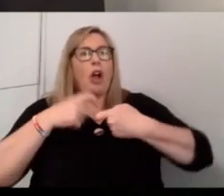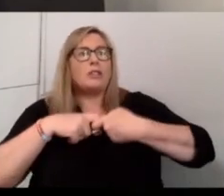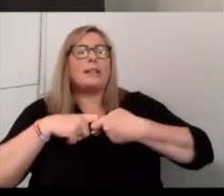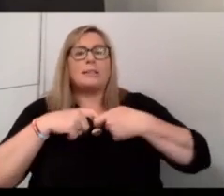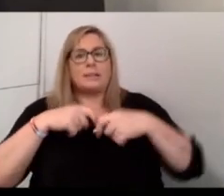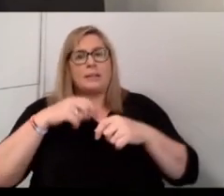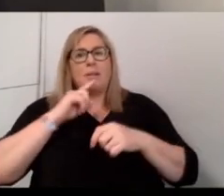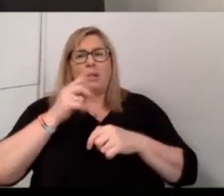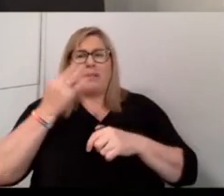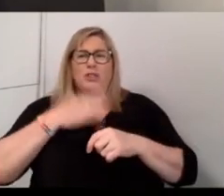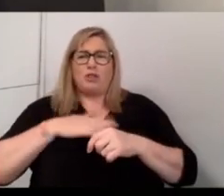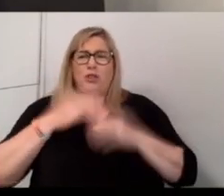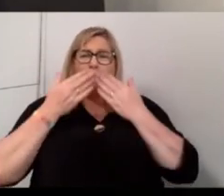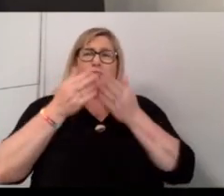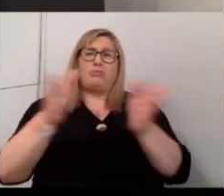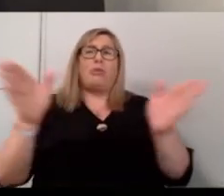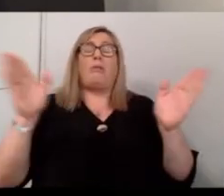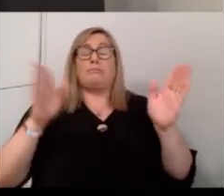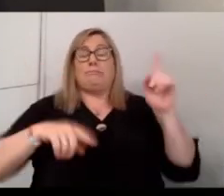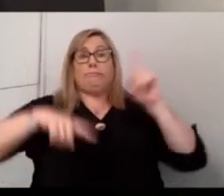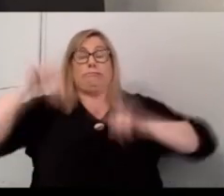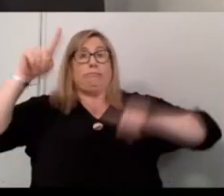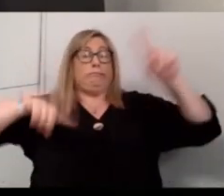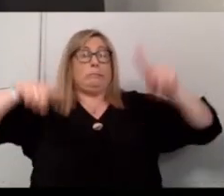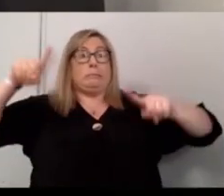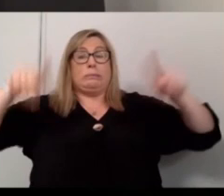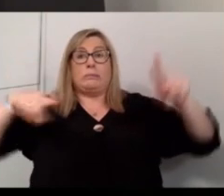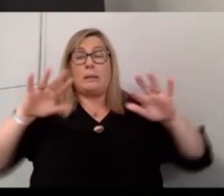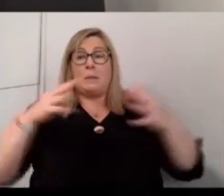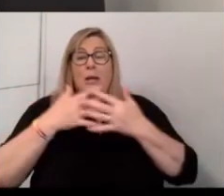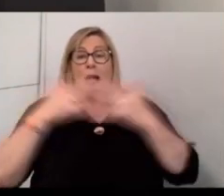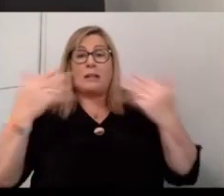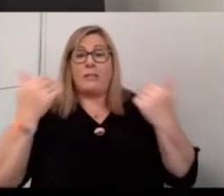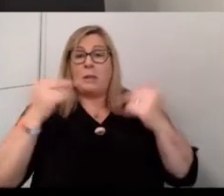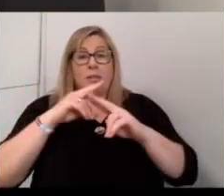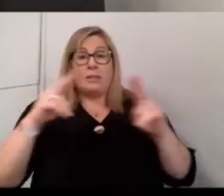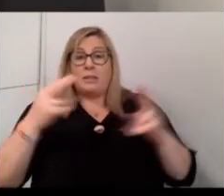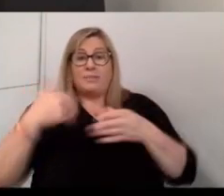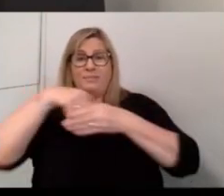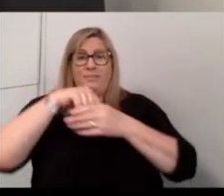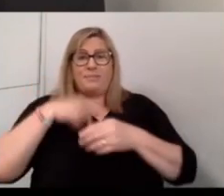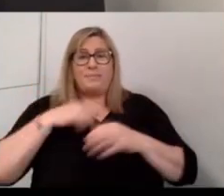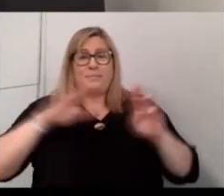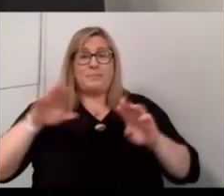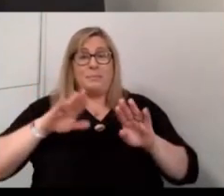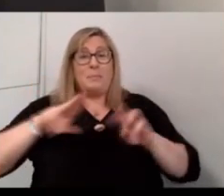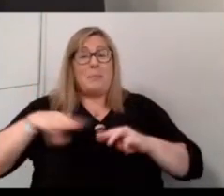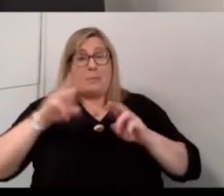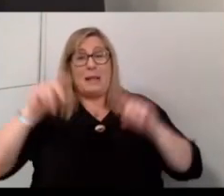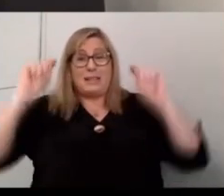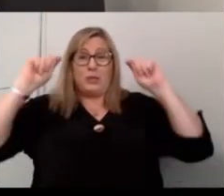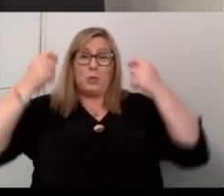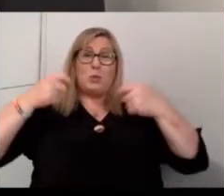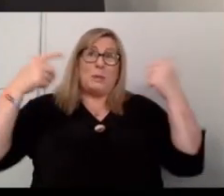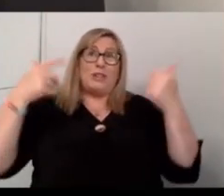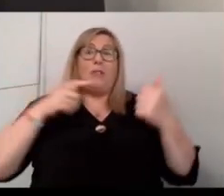brush approach, there might be chunks of that that don't really apply, and you'll find people might switch off a little bit. So it's probably an obvious thing to say,